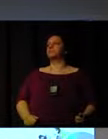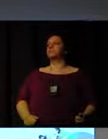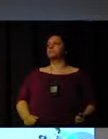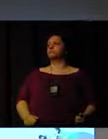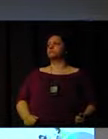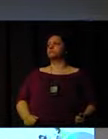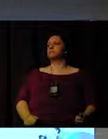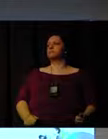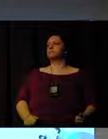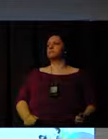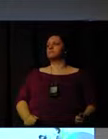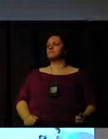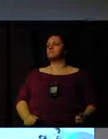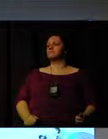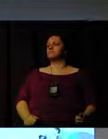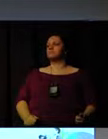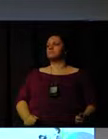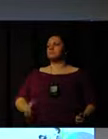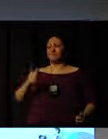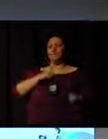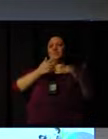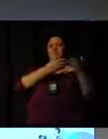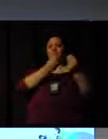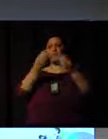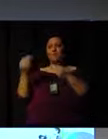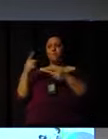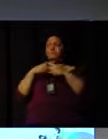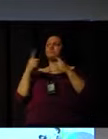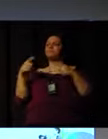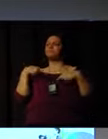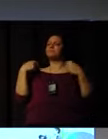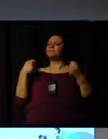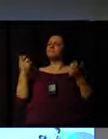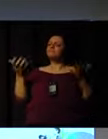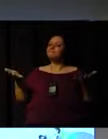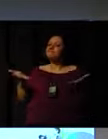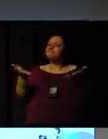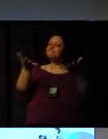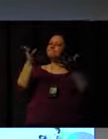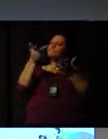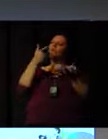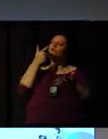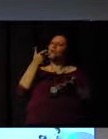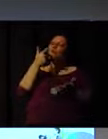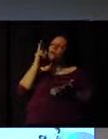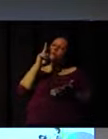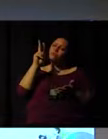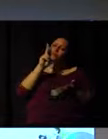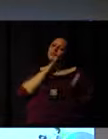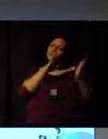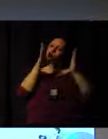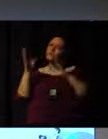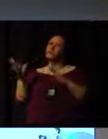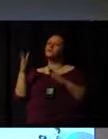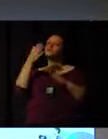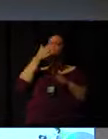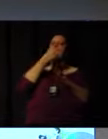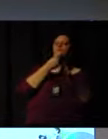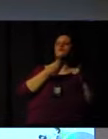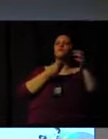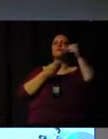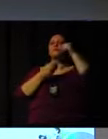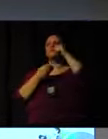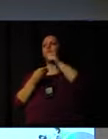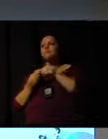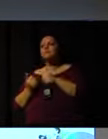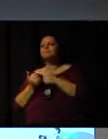And there's a lot of that, but we need to inspire our young people. We need to tell stories about men and women that